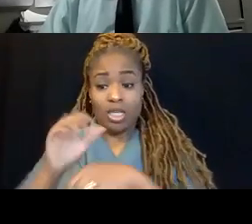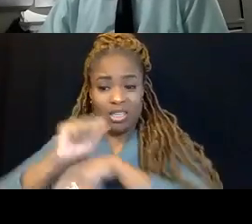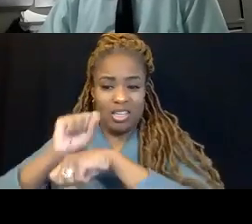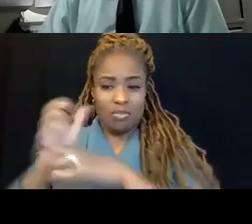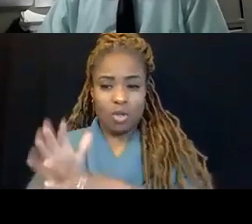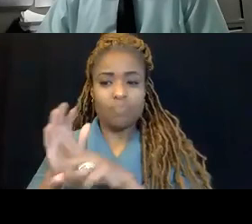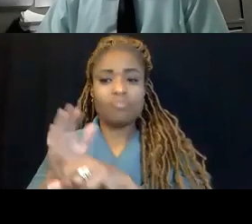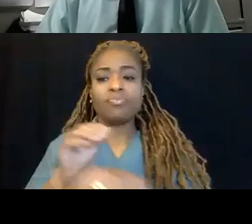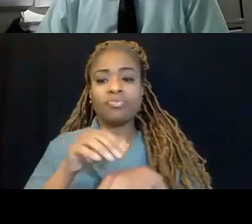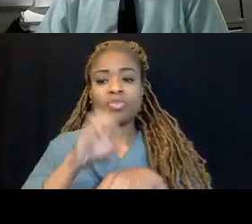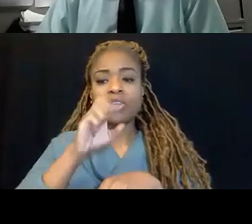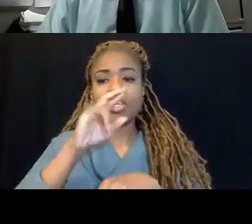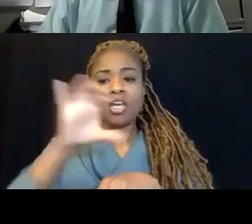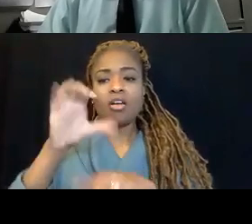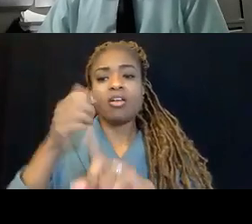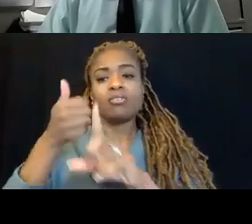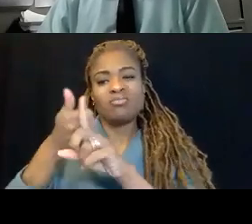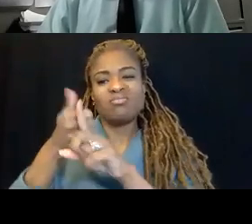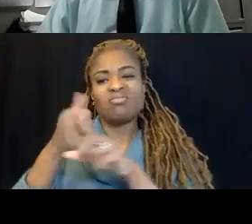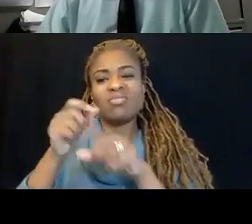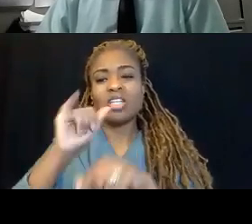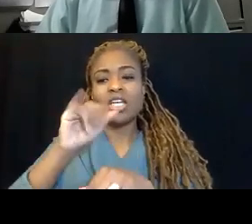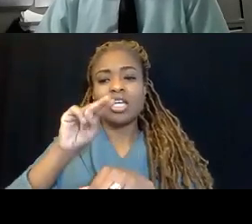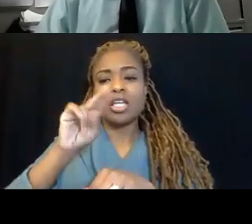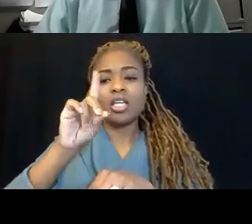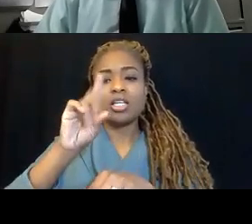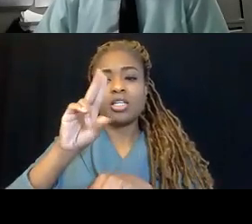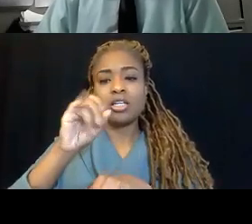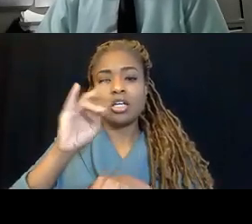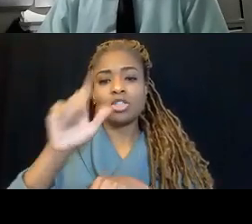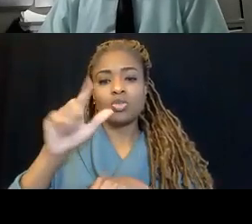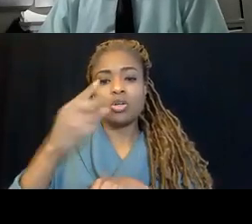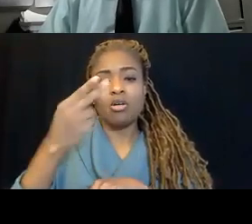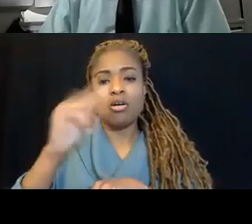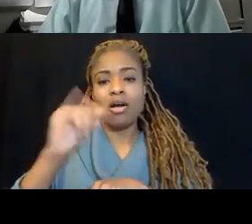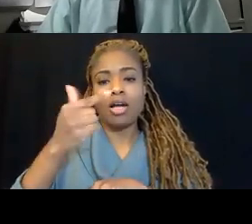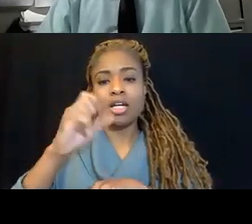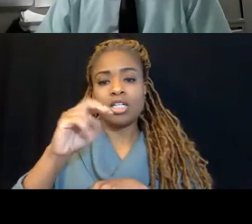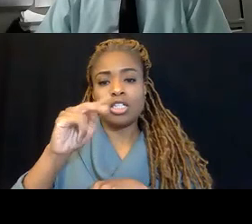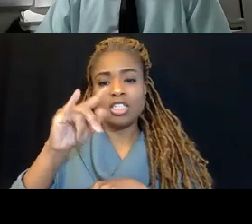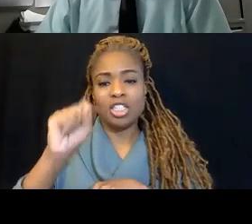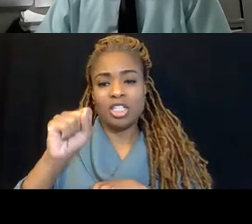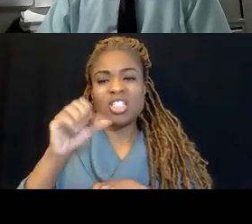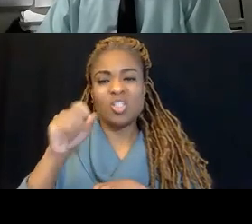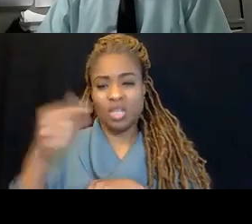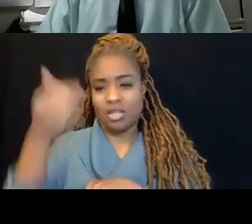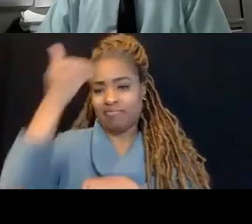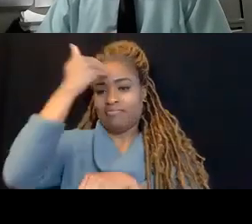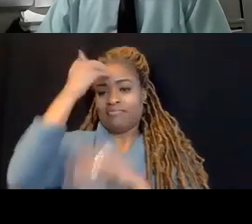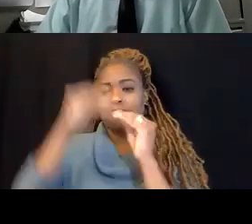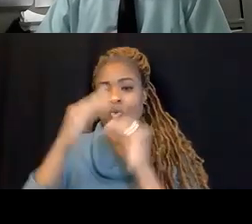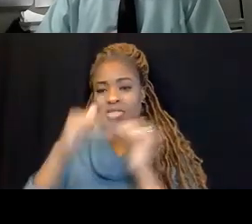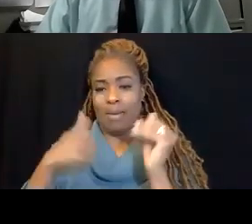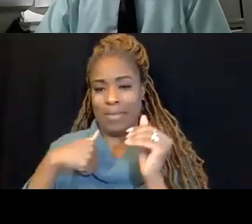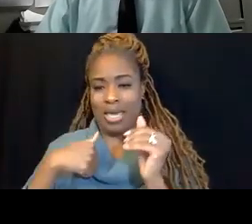Eric's also an industrial hygienist, and so he would know more in this area than I would. Any other